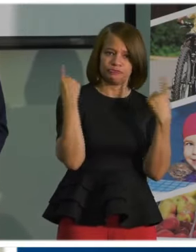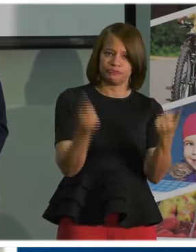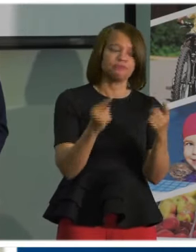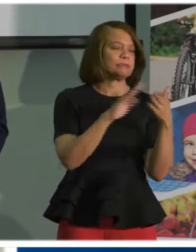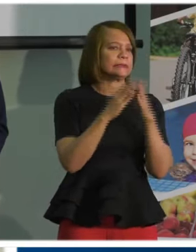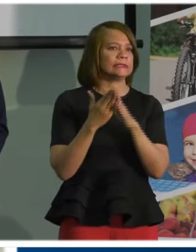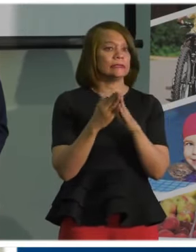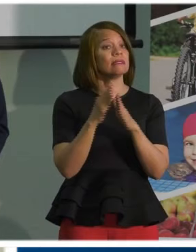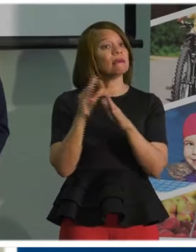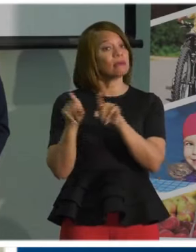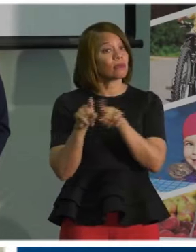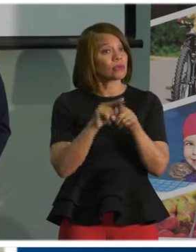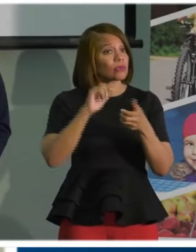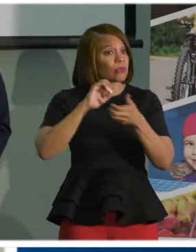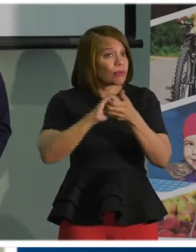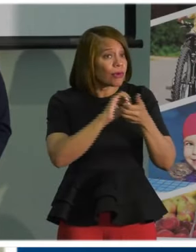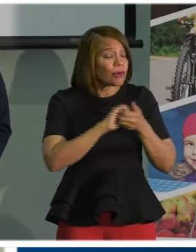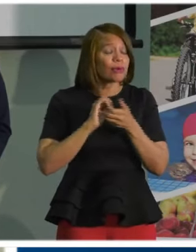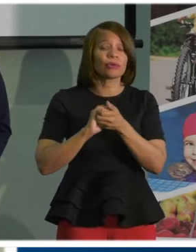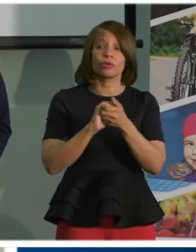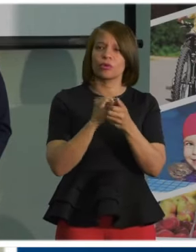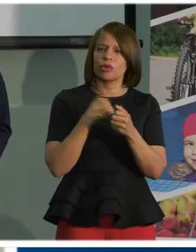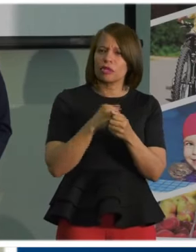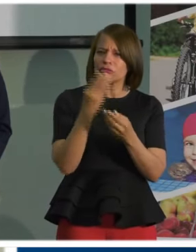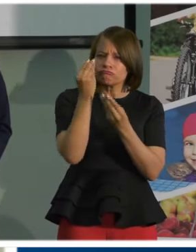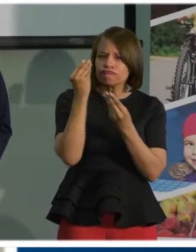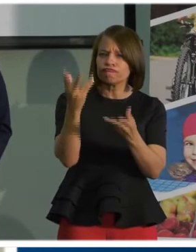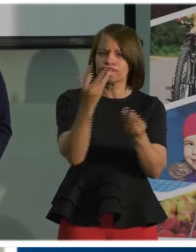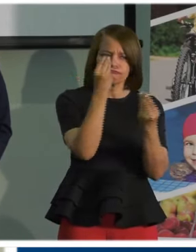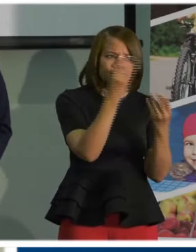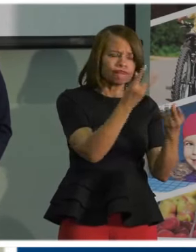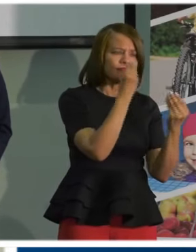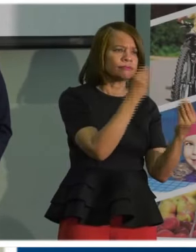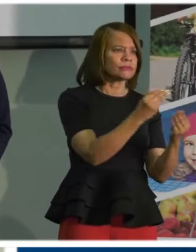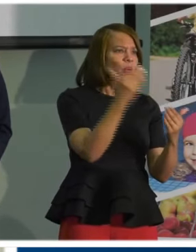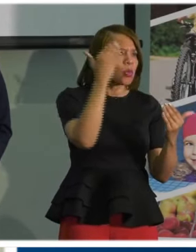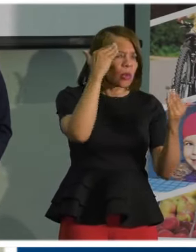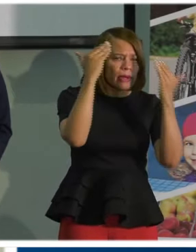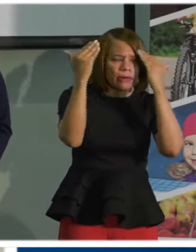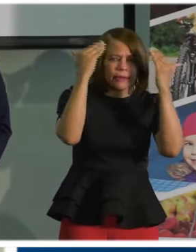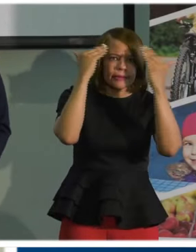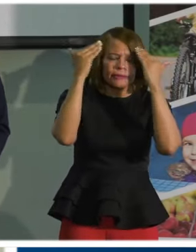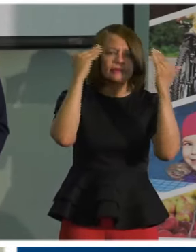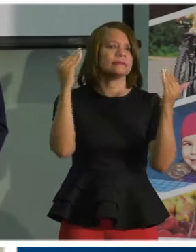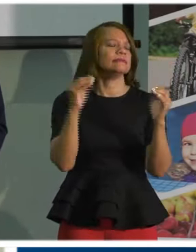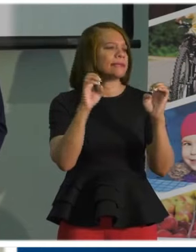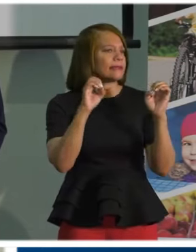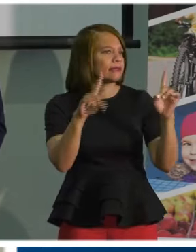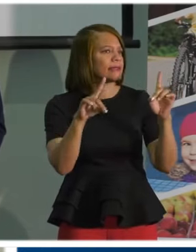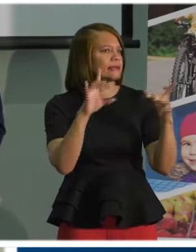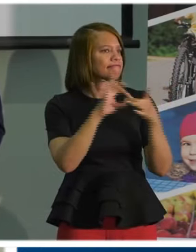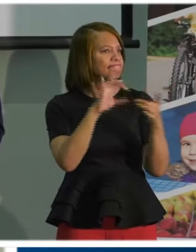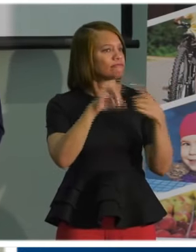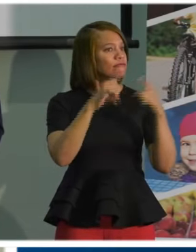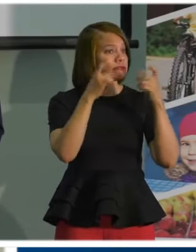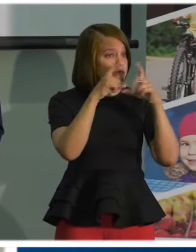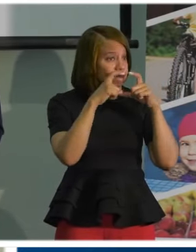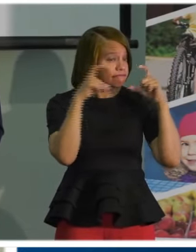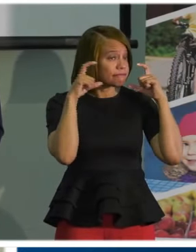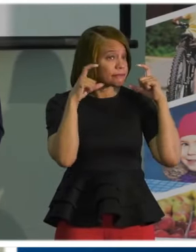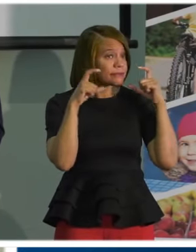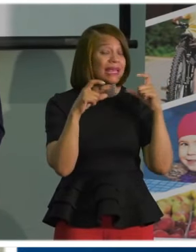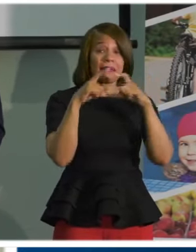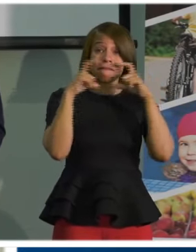invested heavily in public awareness and education about the importance of facial coverings. Our Mass Equal